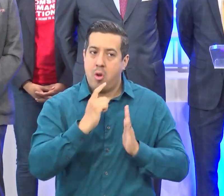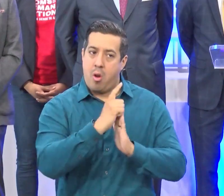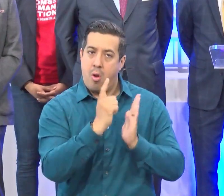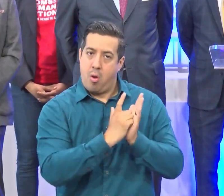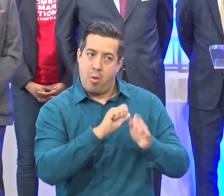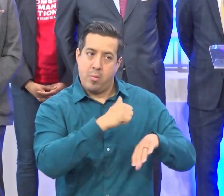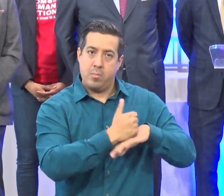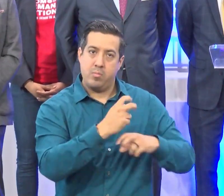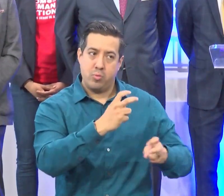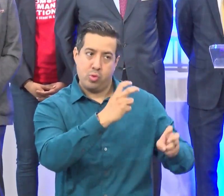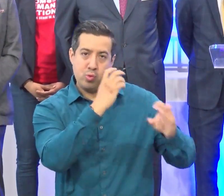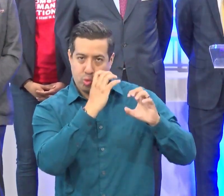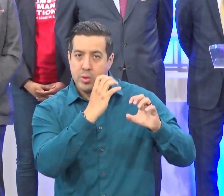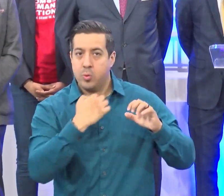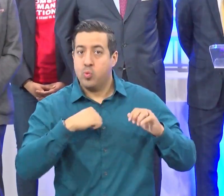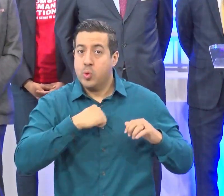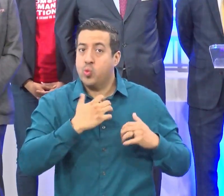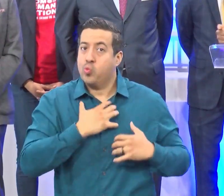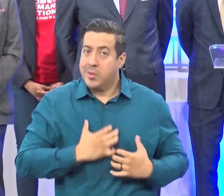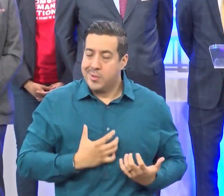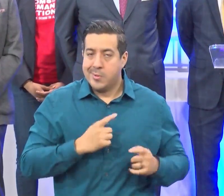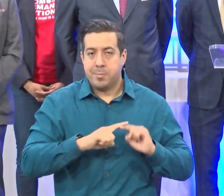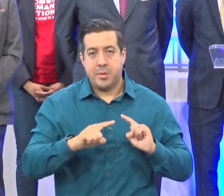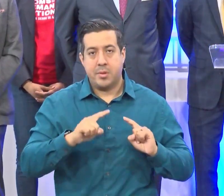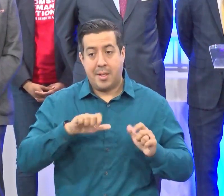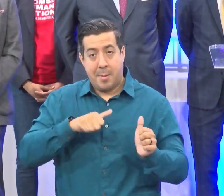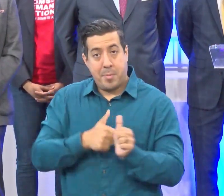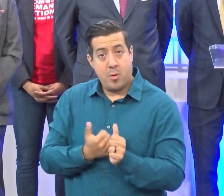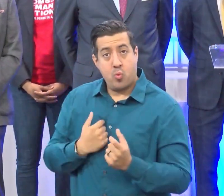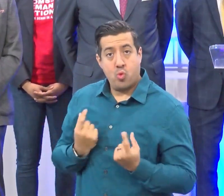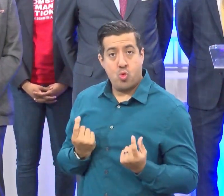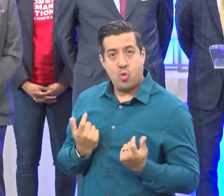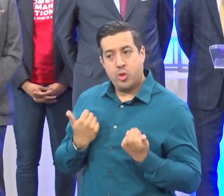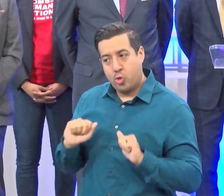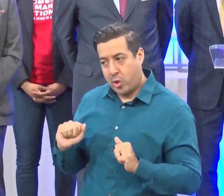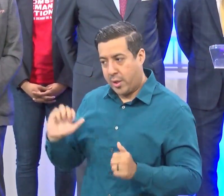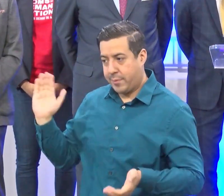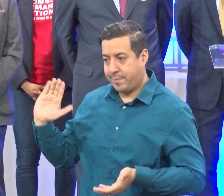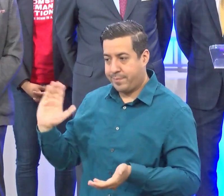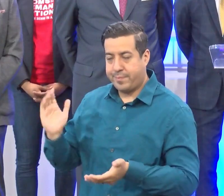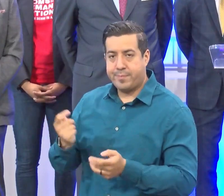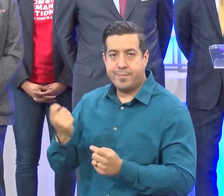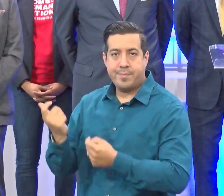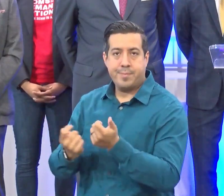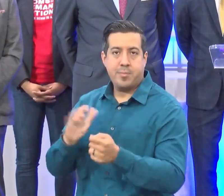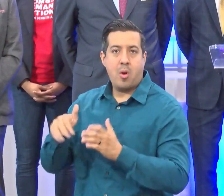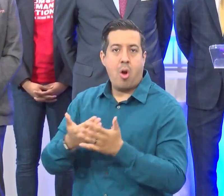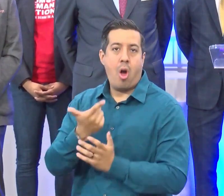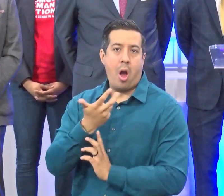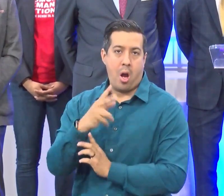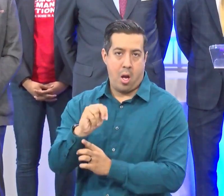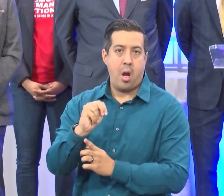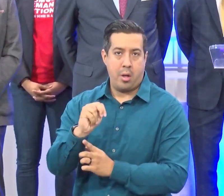put in place. So we have to do everything on the back end to try to remove as many unwanted guns off our street.